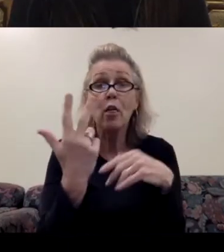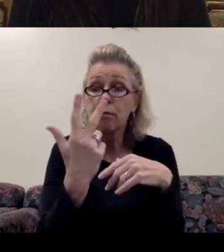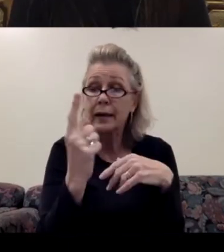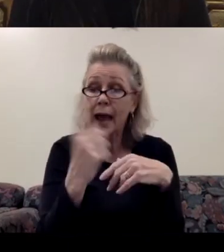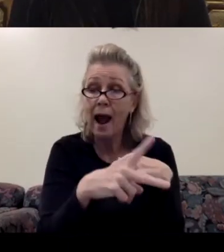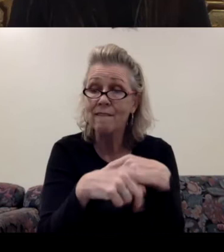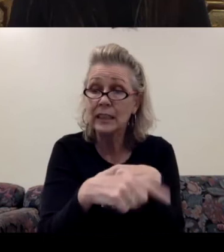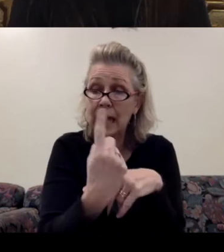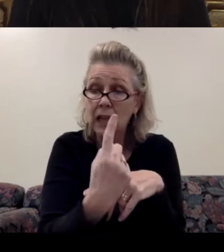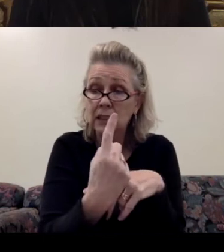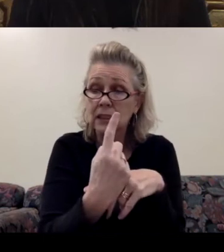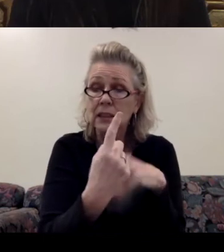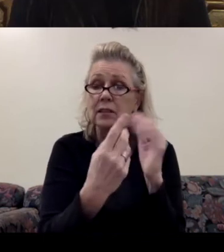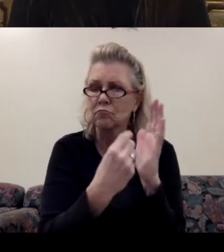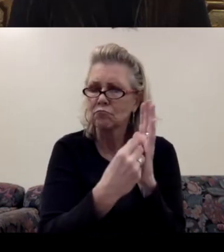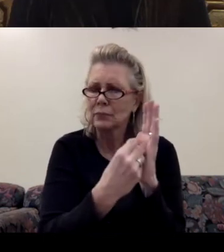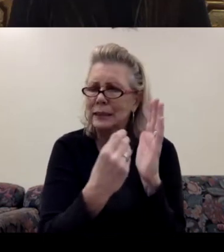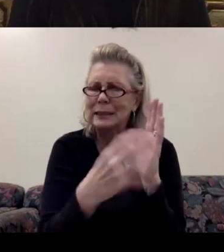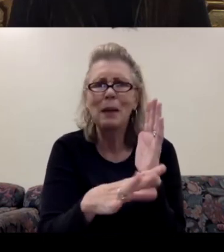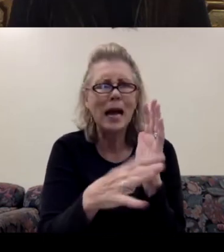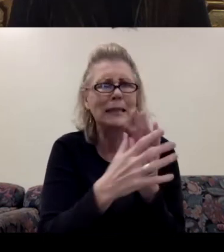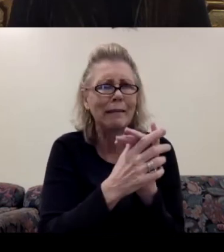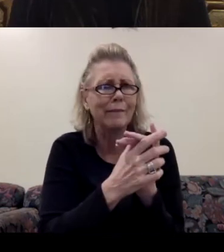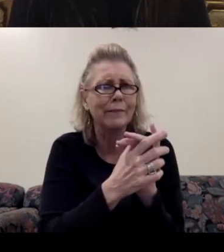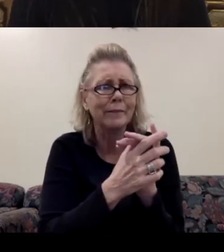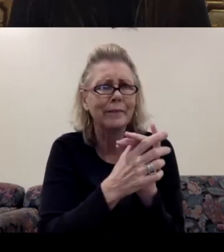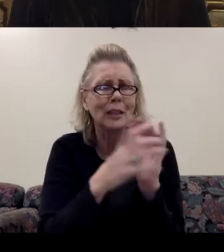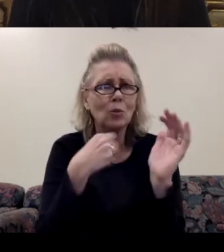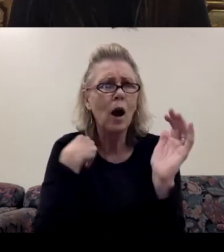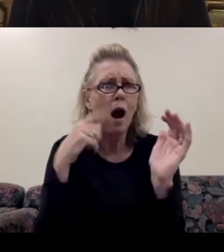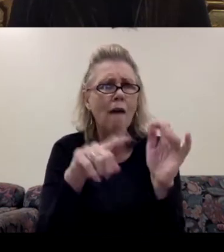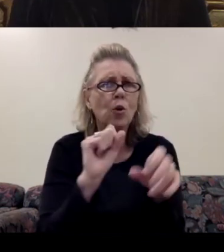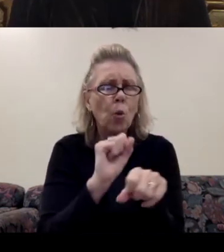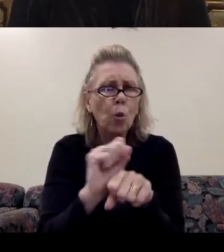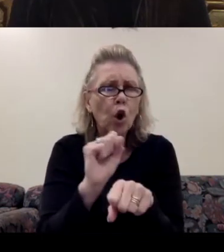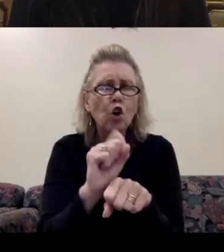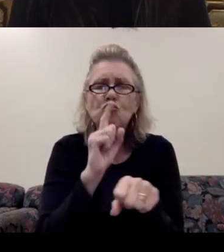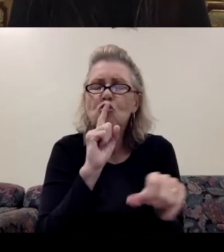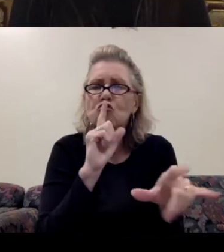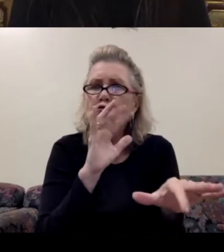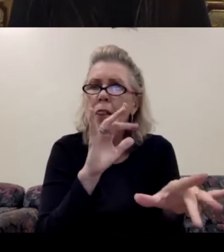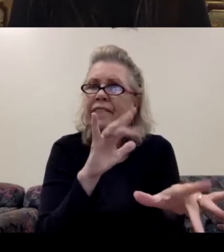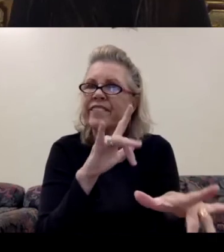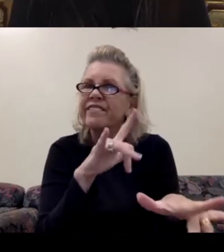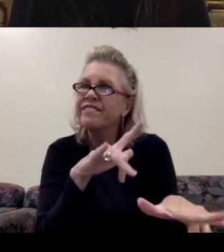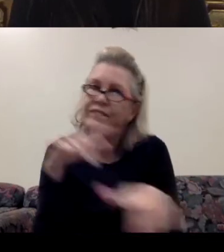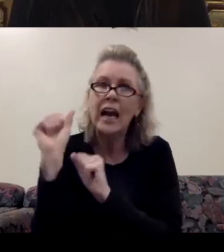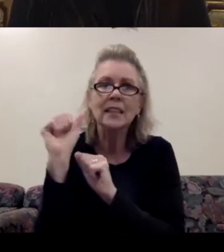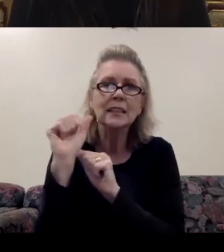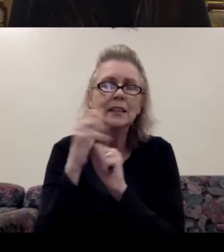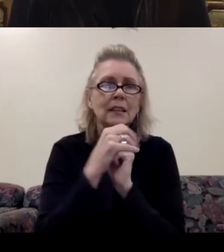expensive. So I have to work really, really fast, um,